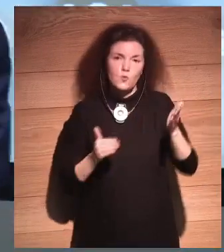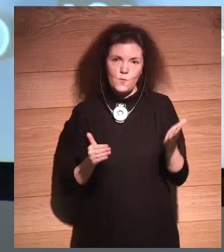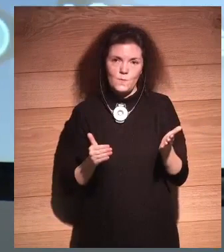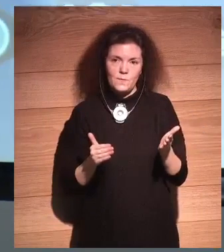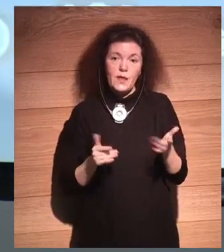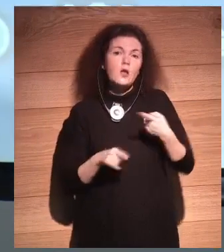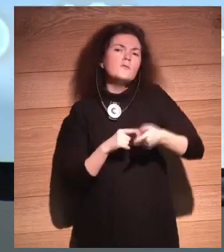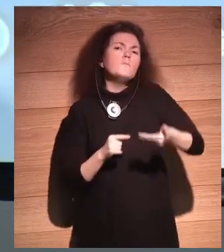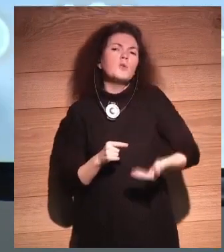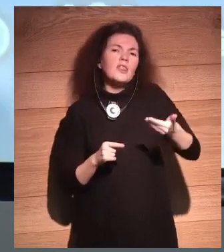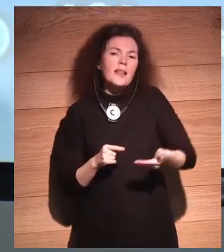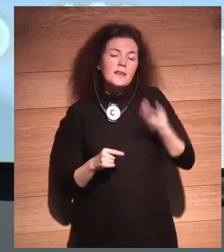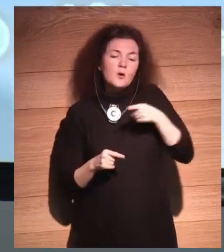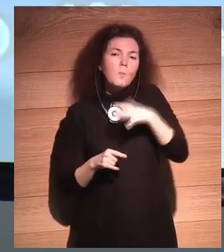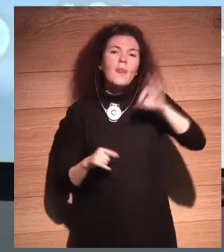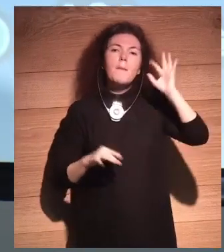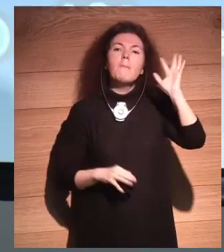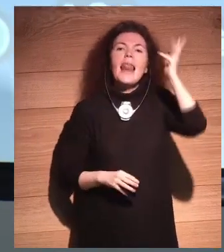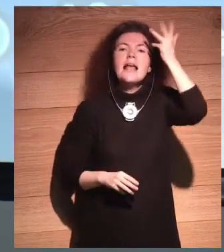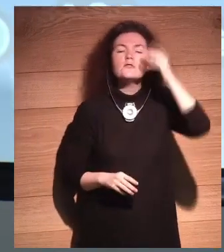be heaven or it could be hell.